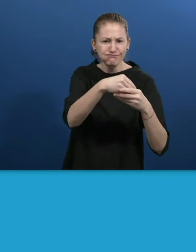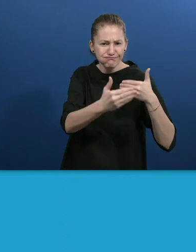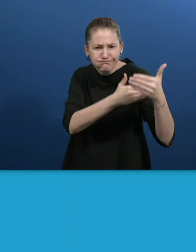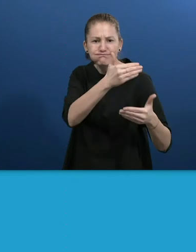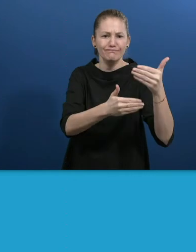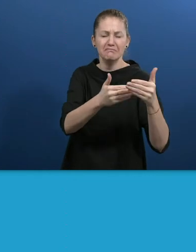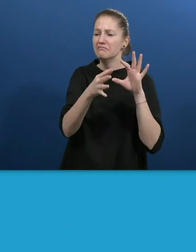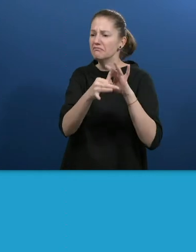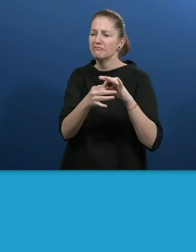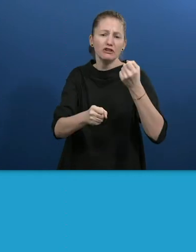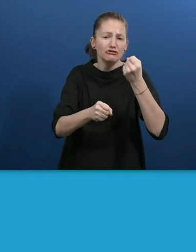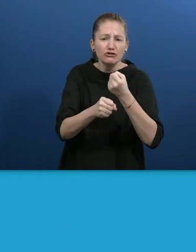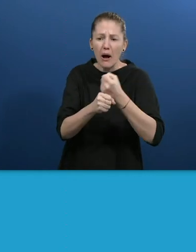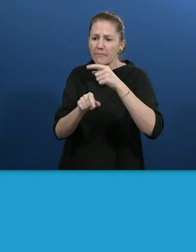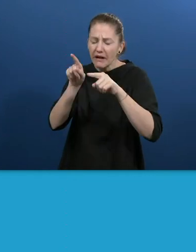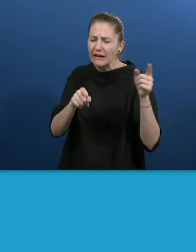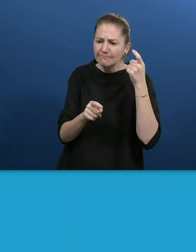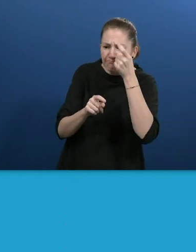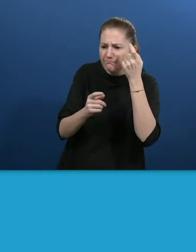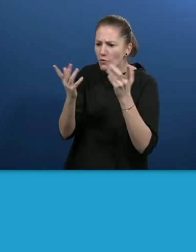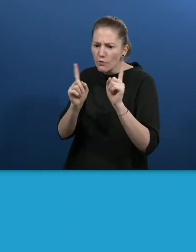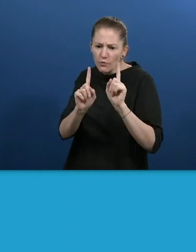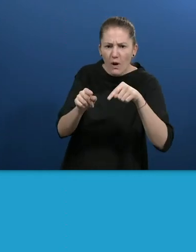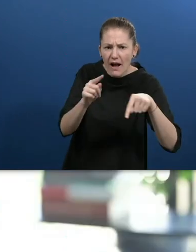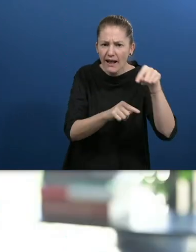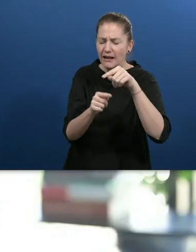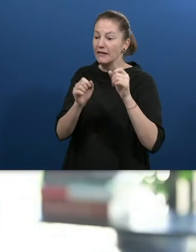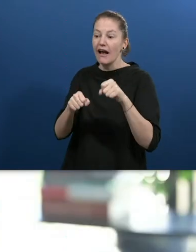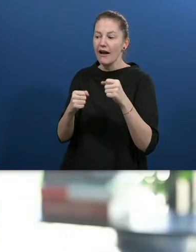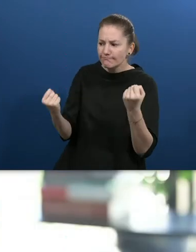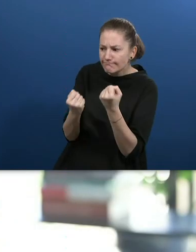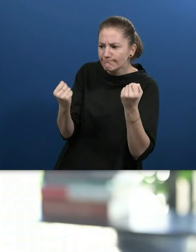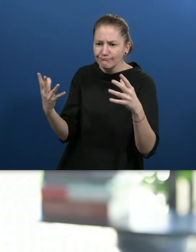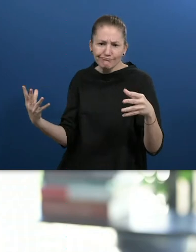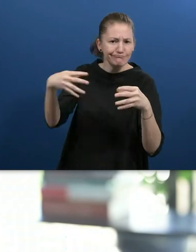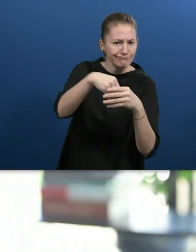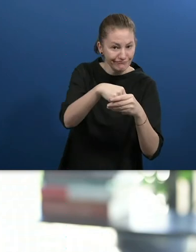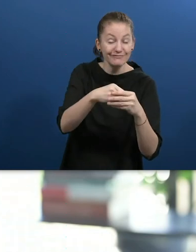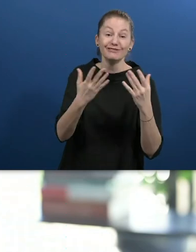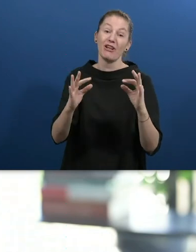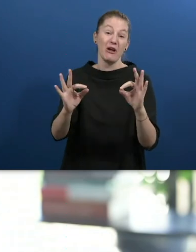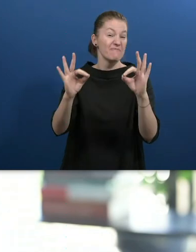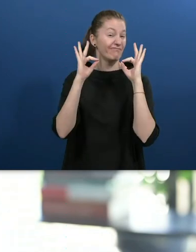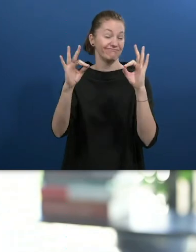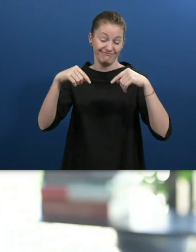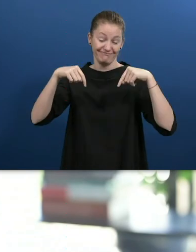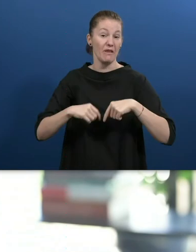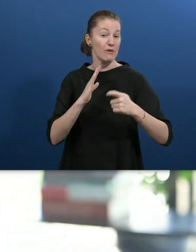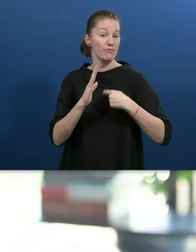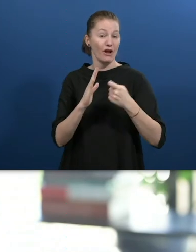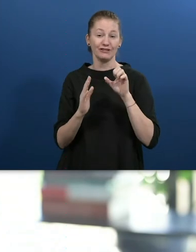trainings, then Enable.me would be a great platform for them. With its wide reach of persons with disability,